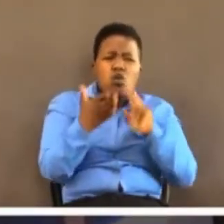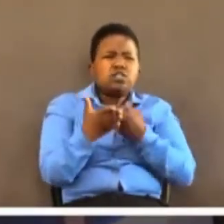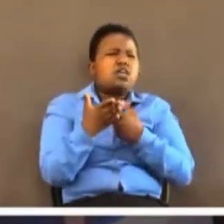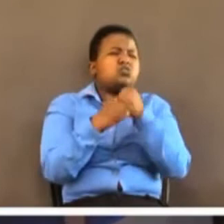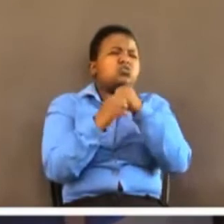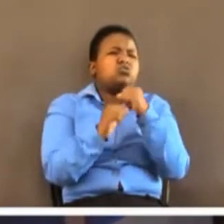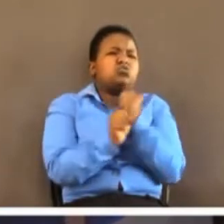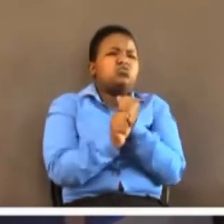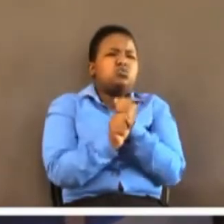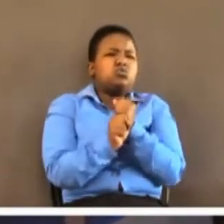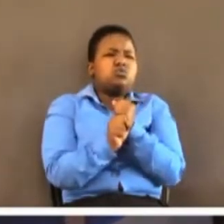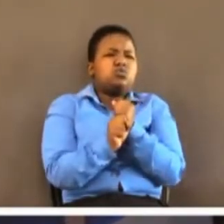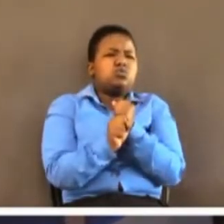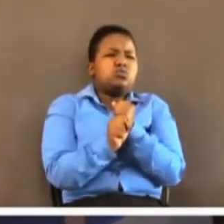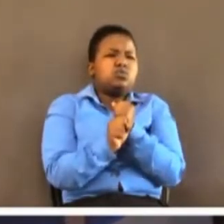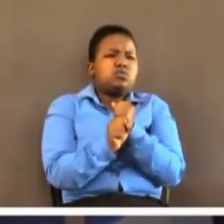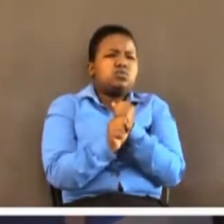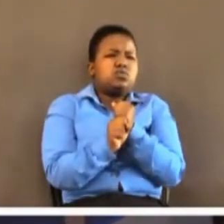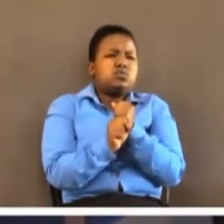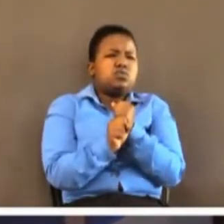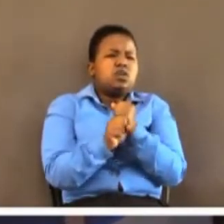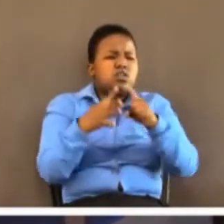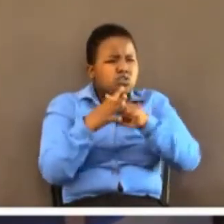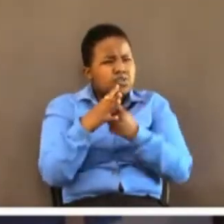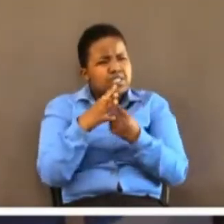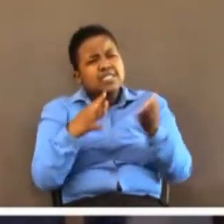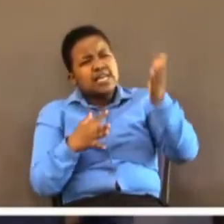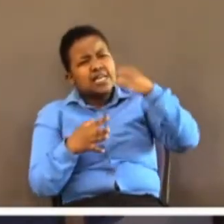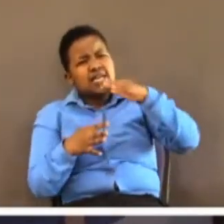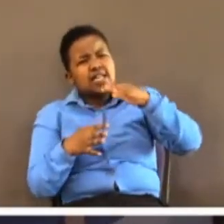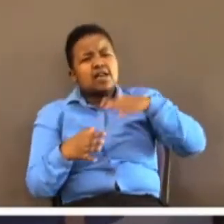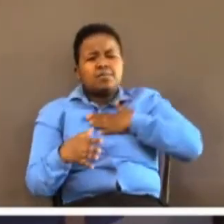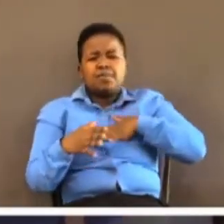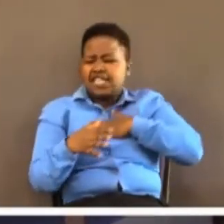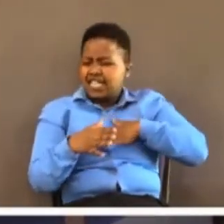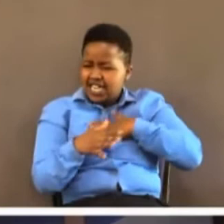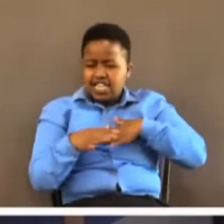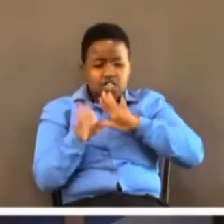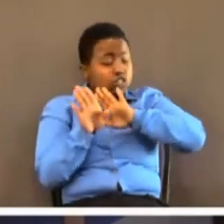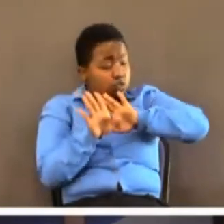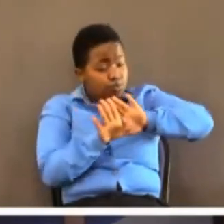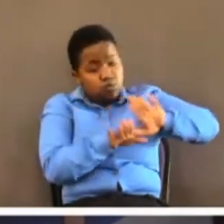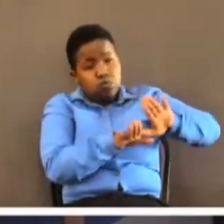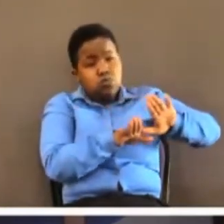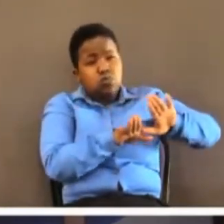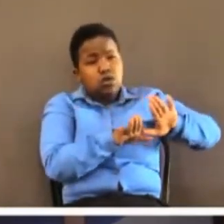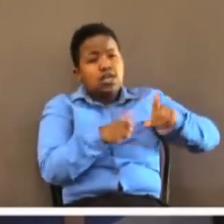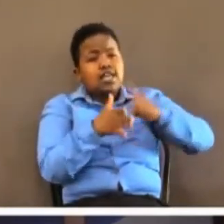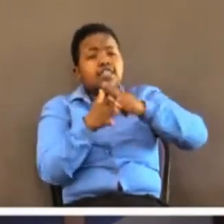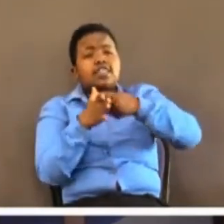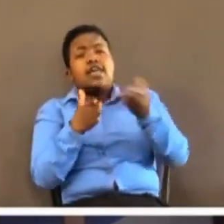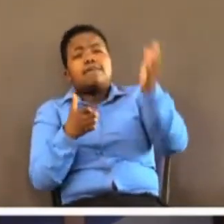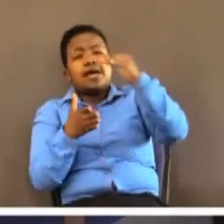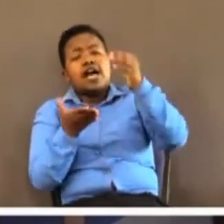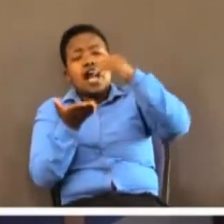so proud to go back again to start. Please give up your pride. Go back again and start and God will